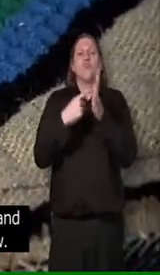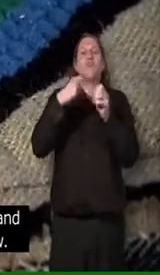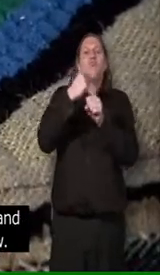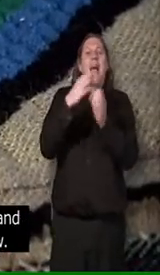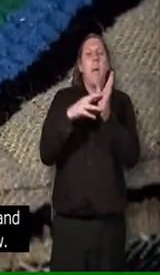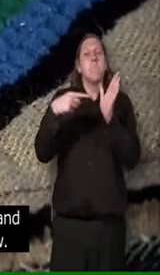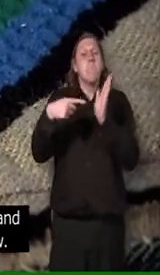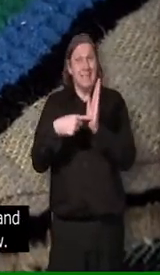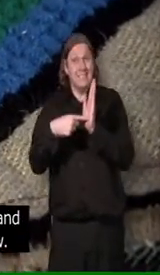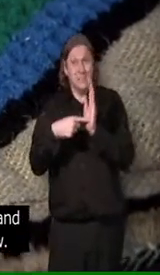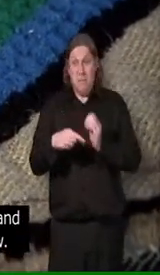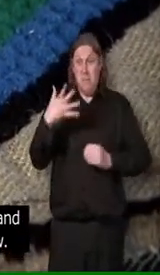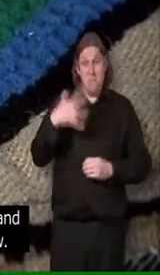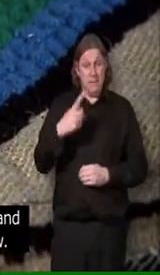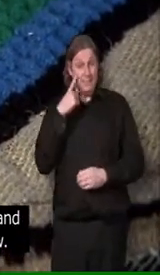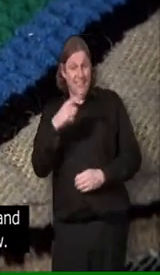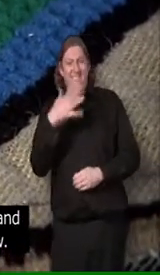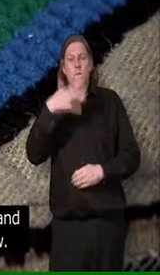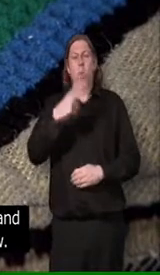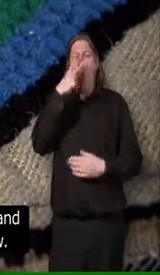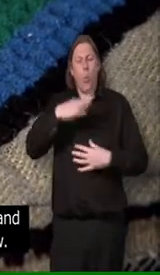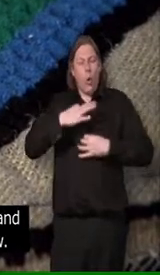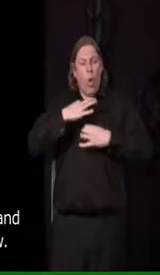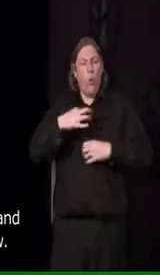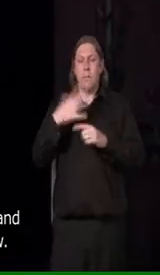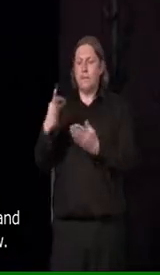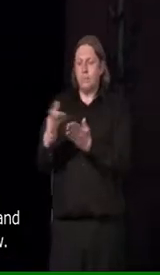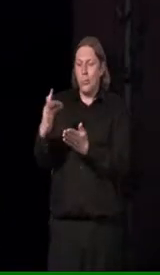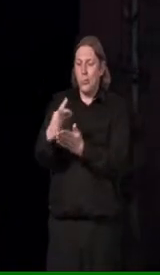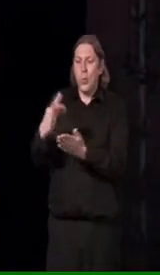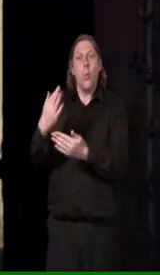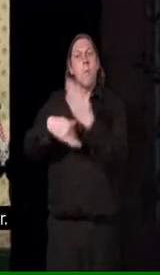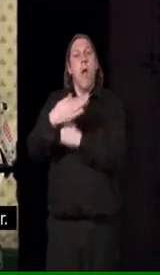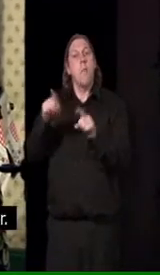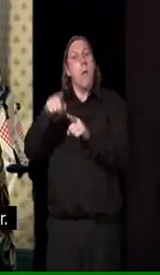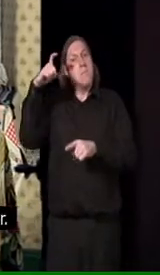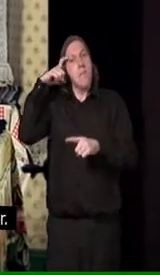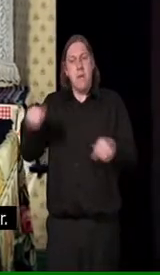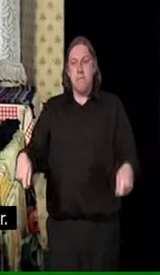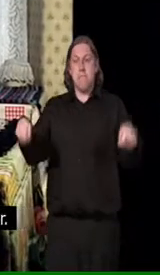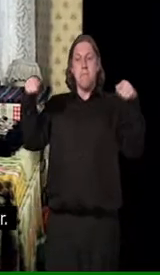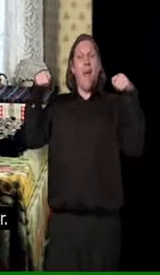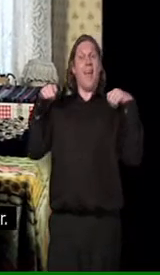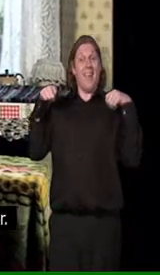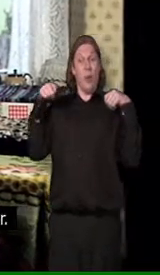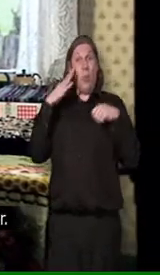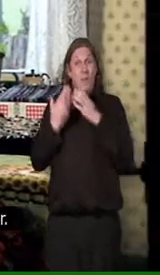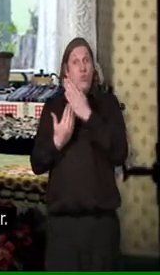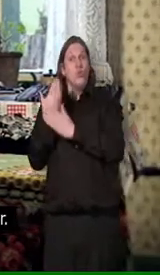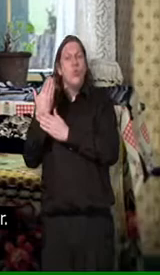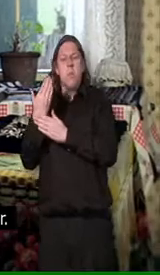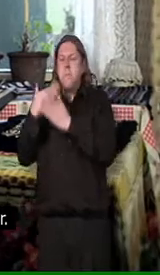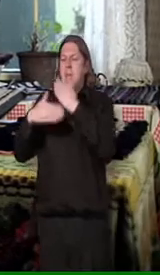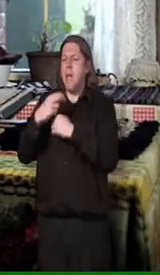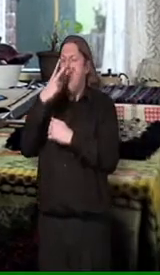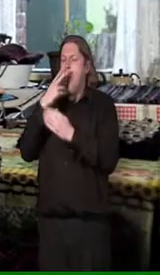worn clothes and were used as an extra blanket on beds when new. As they became worn, they were used on the floor.